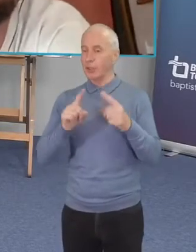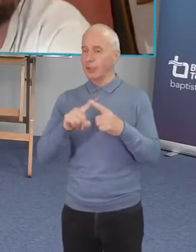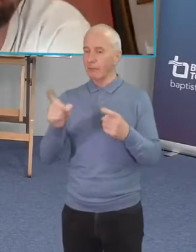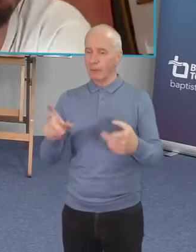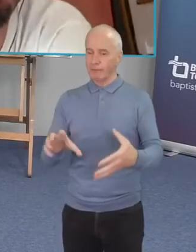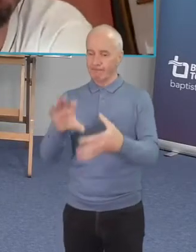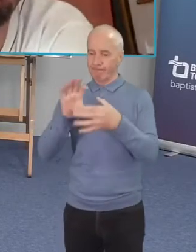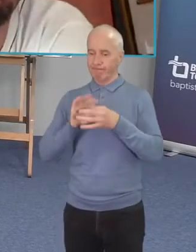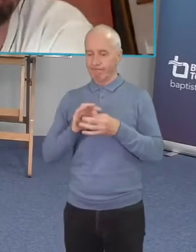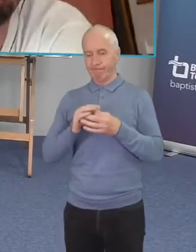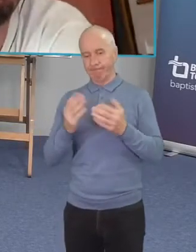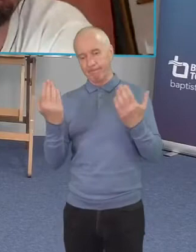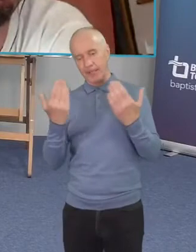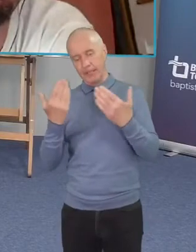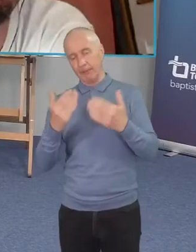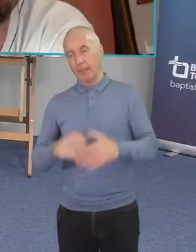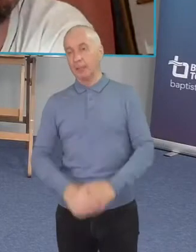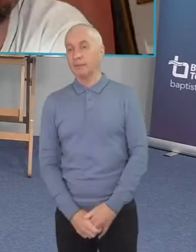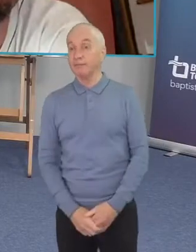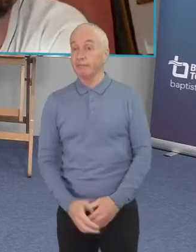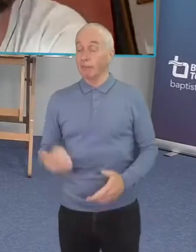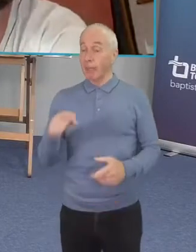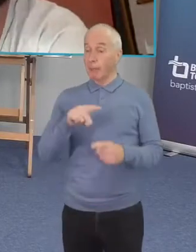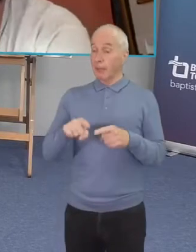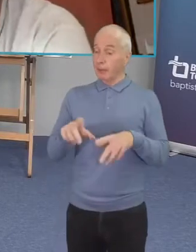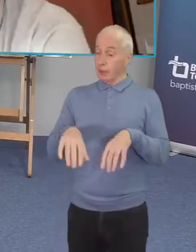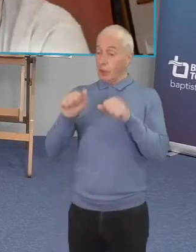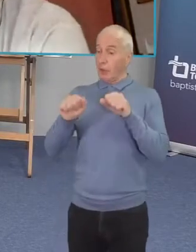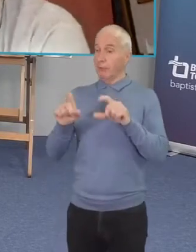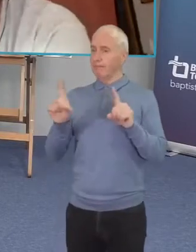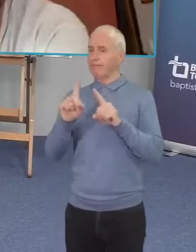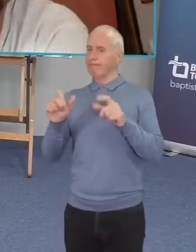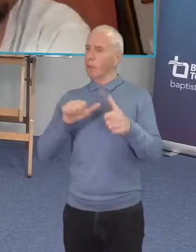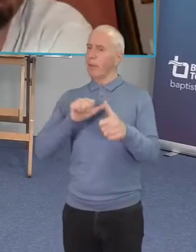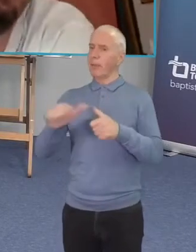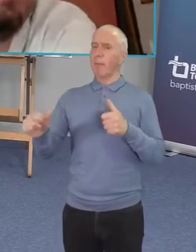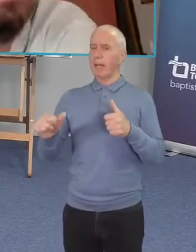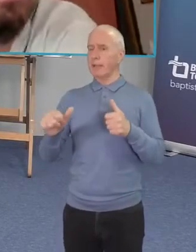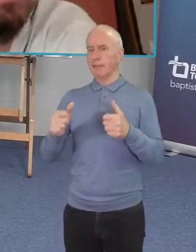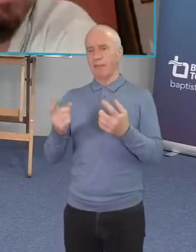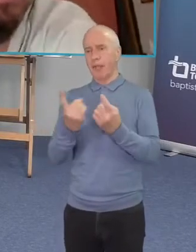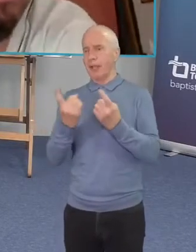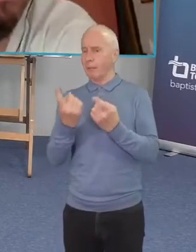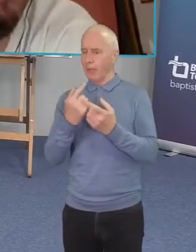again this evening uh maybe start off by telling us what's the best part about living in a bus